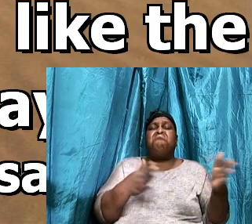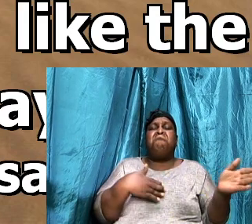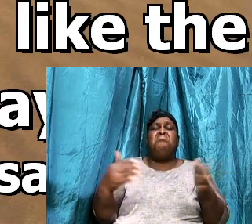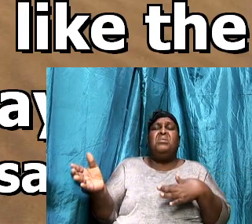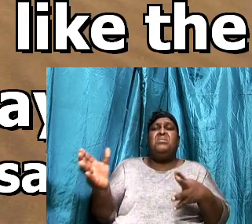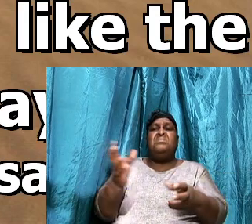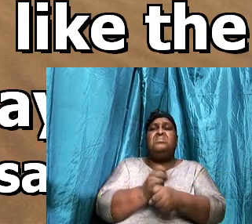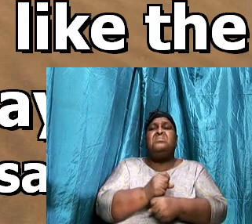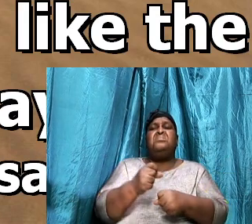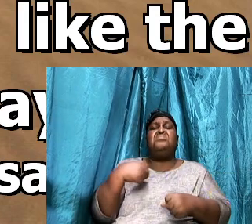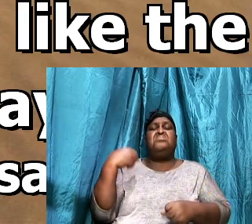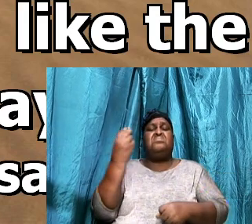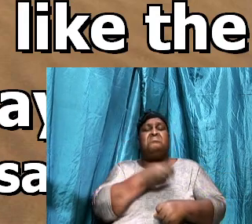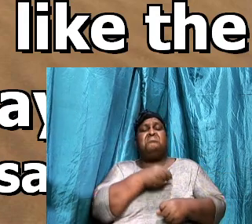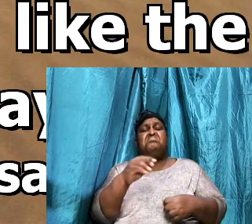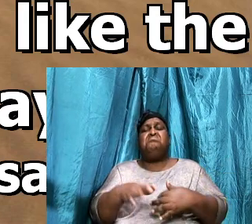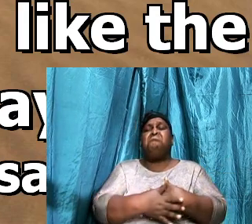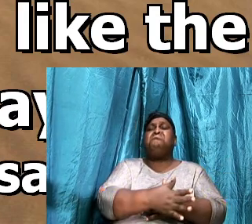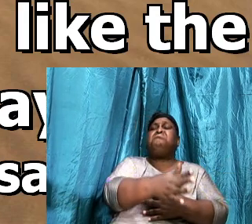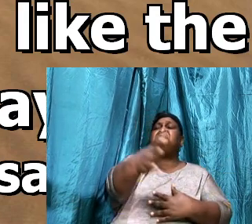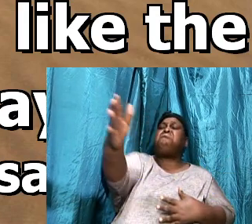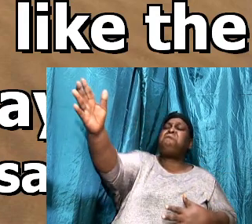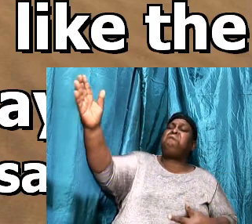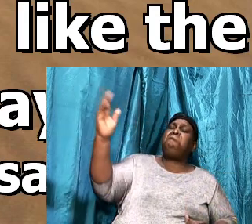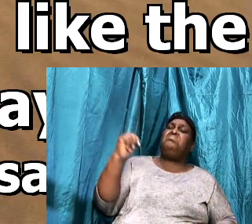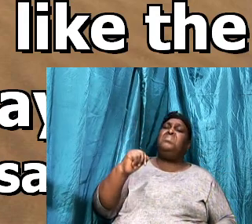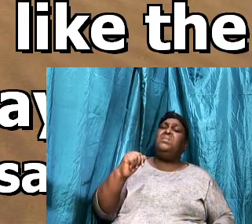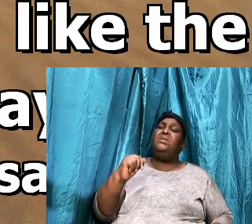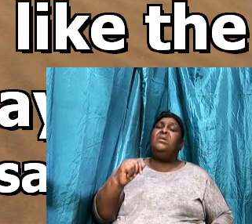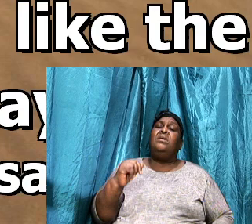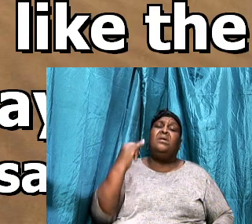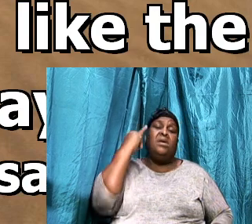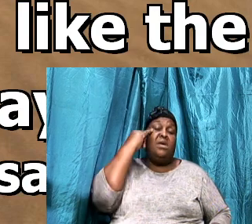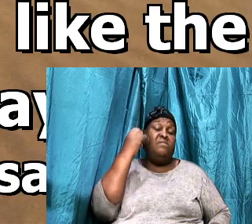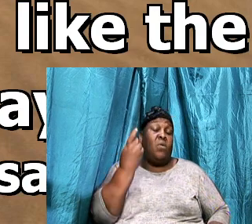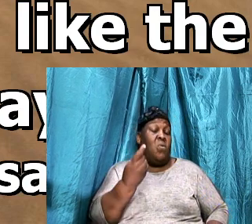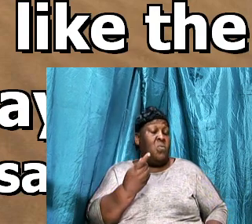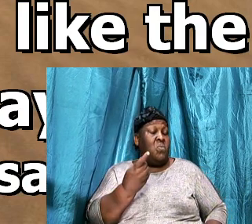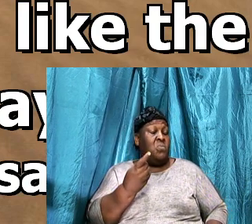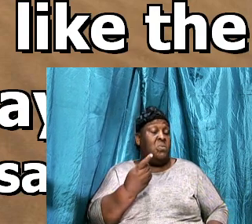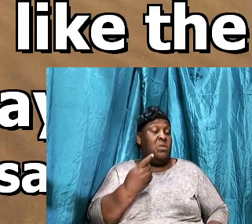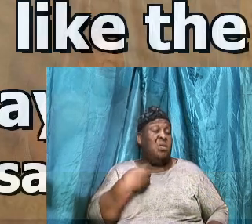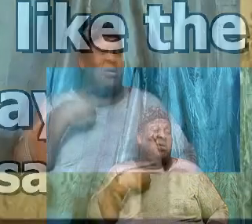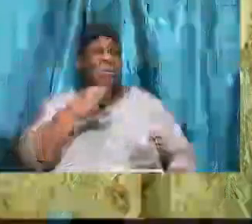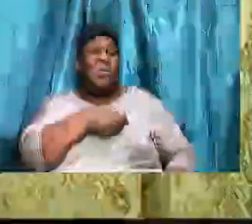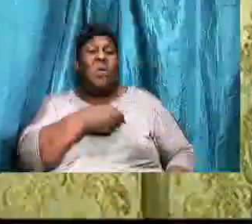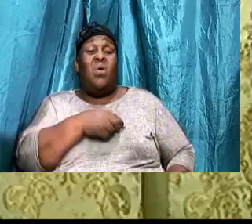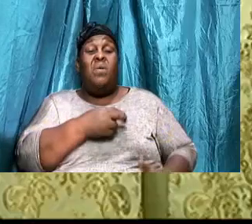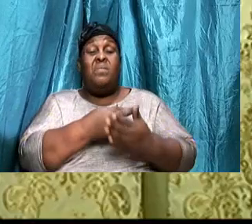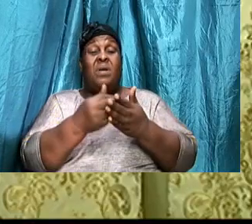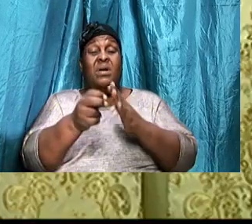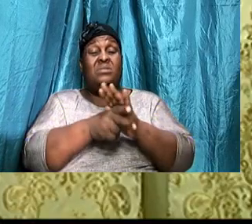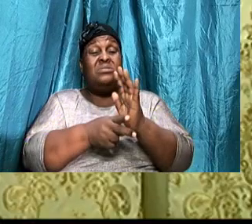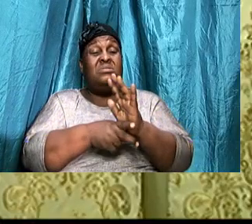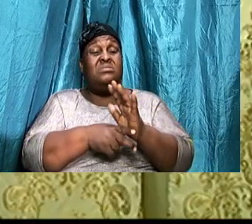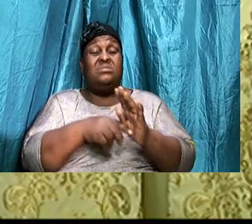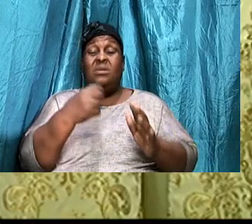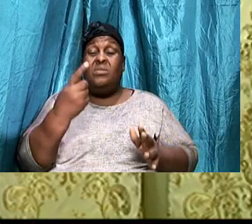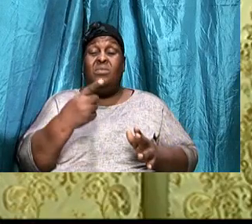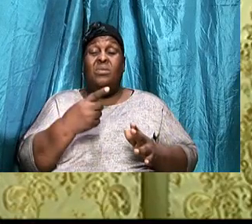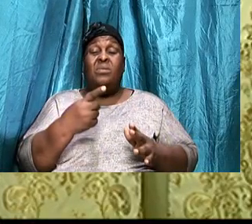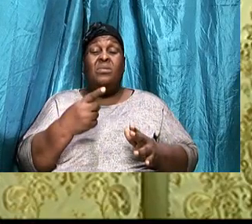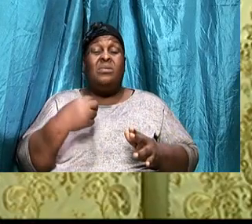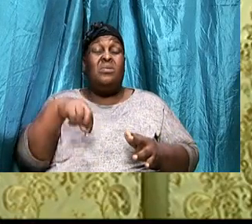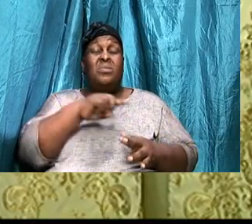Away, So if it was, Based on our righteousness, Alone, Then we would have, No lot, And part with God,